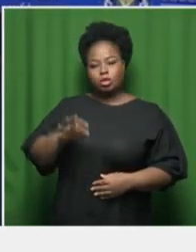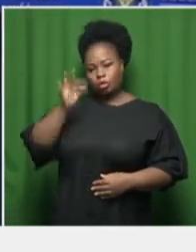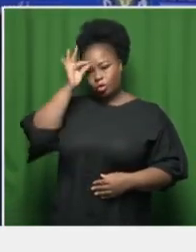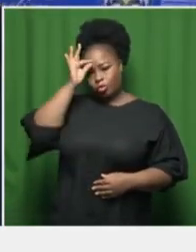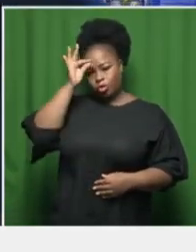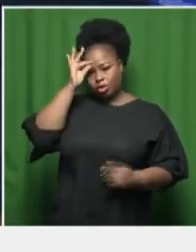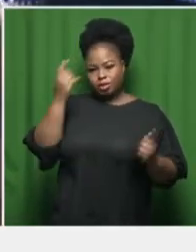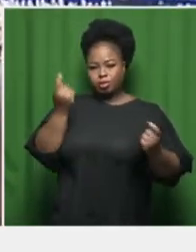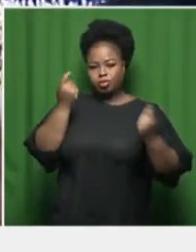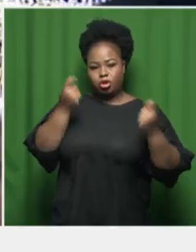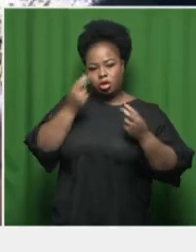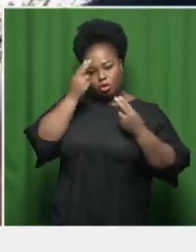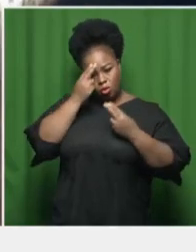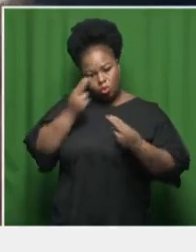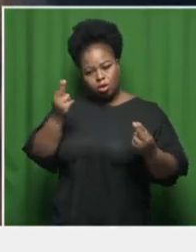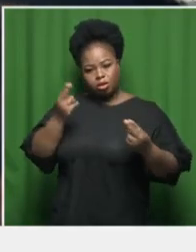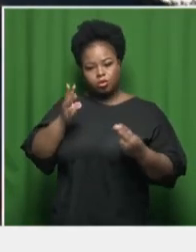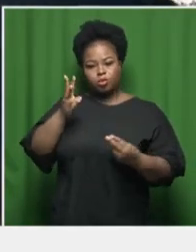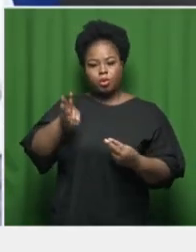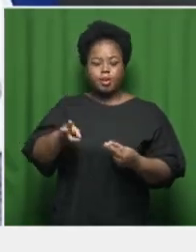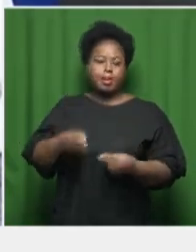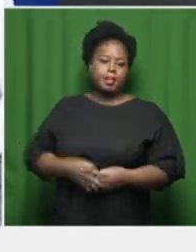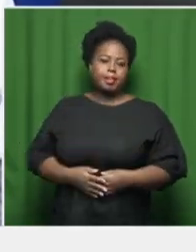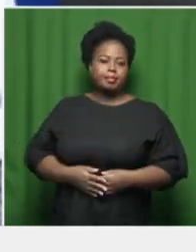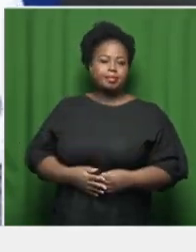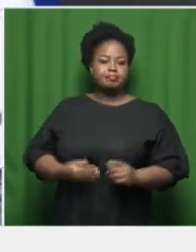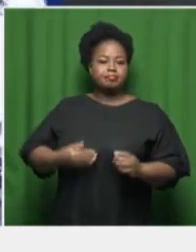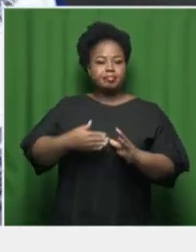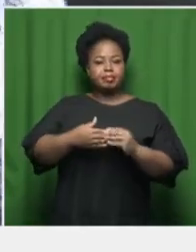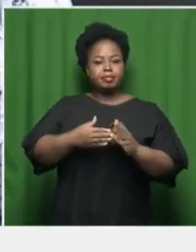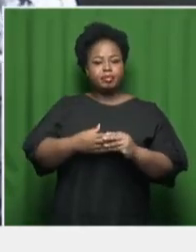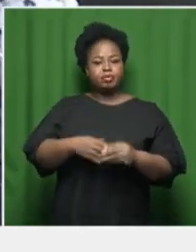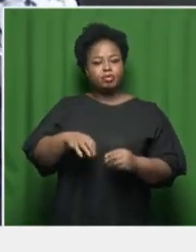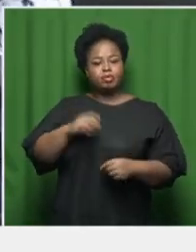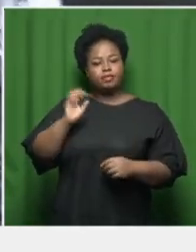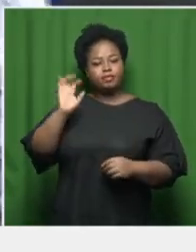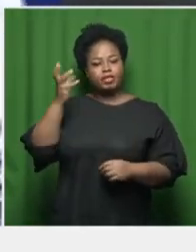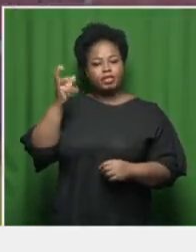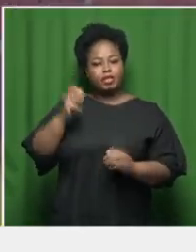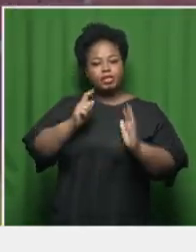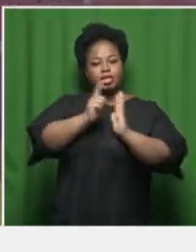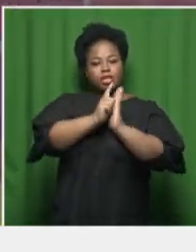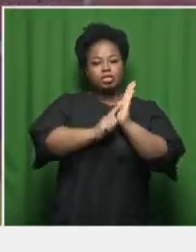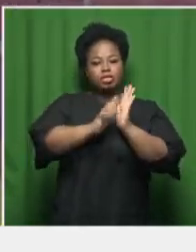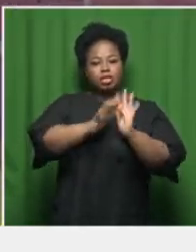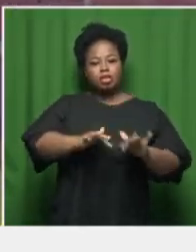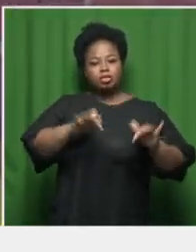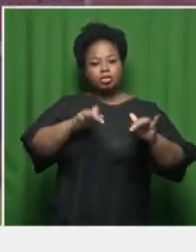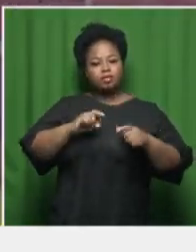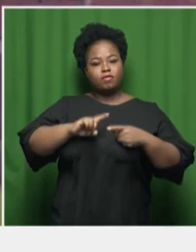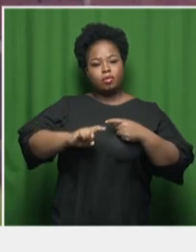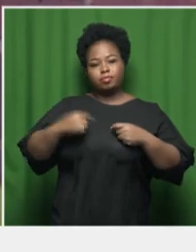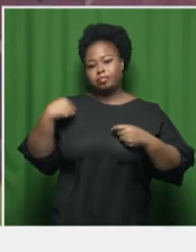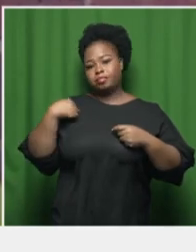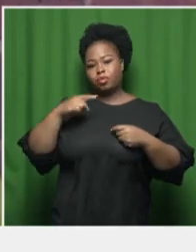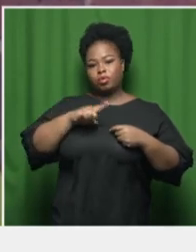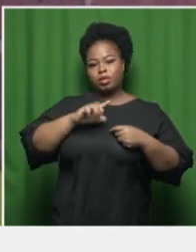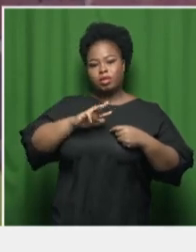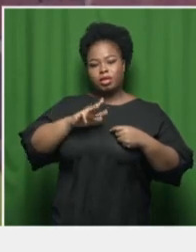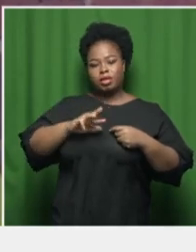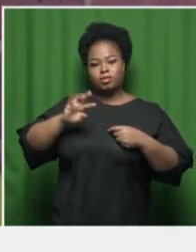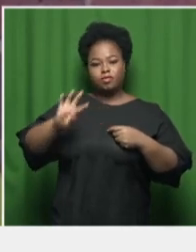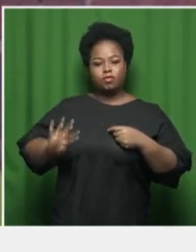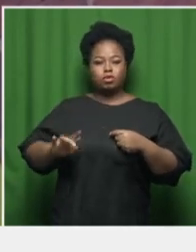police ceremonial honors he was a member of the free state legislature since 1994 and was the province's longest